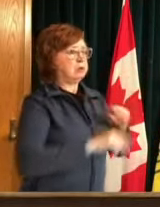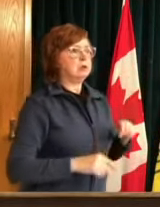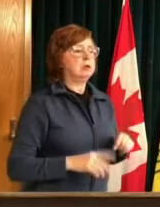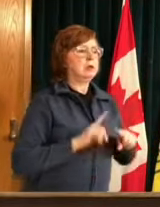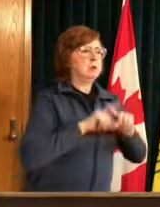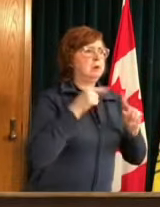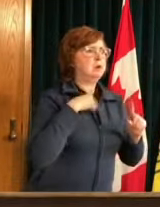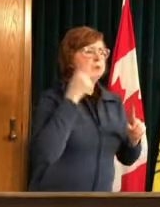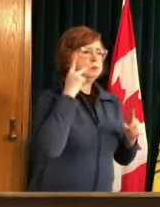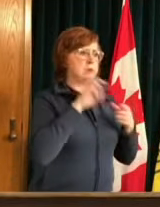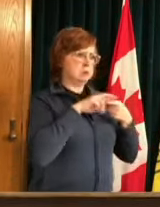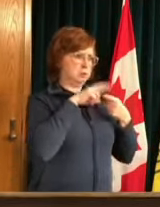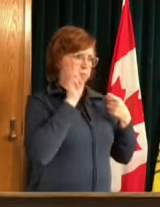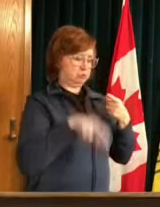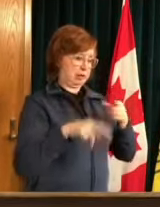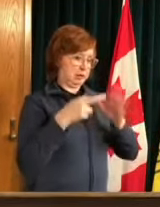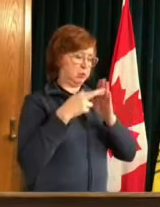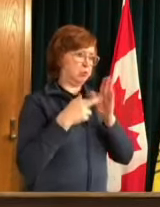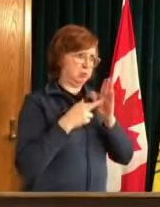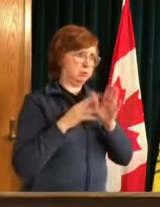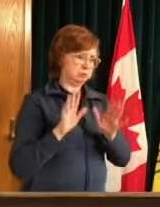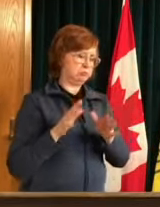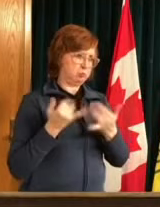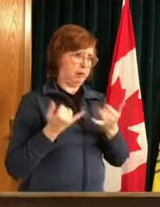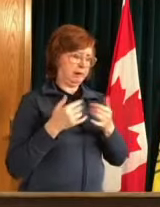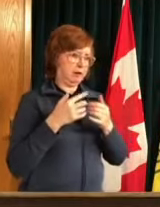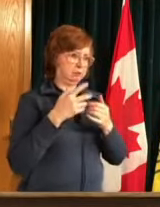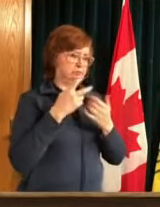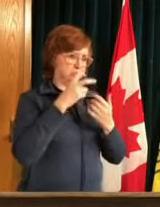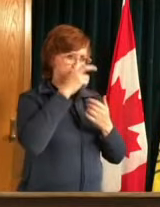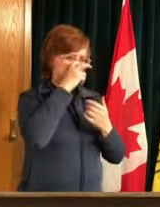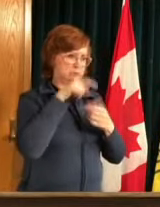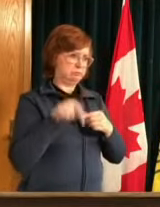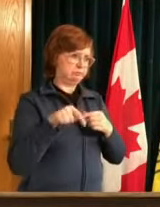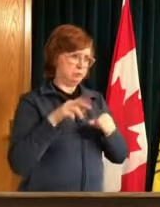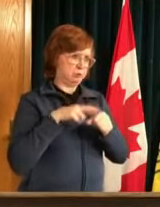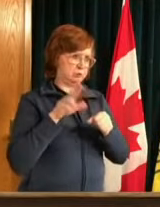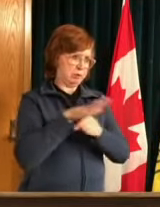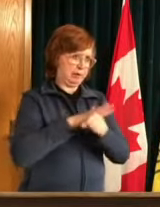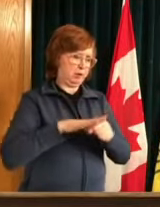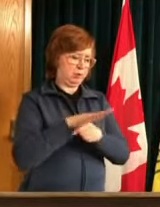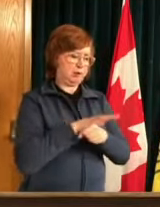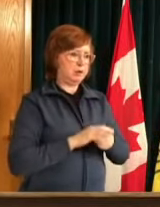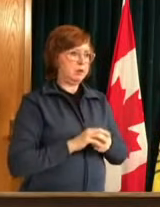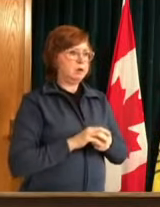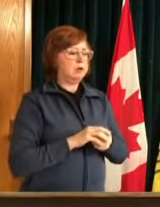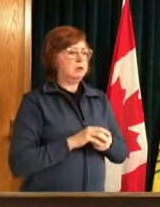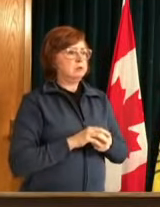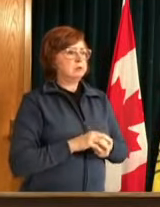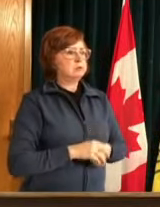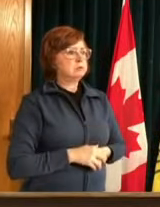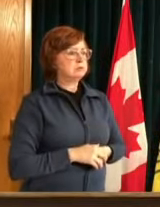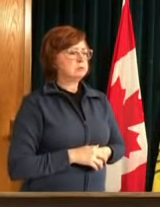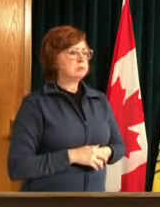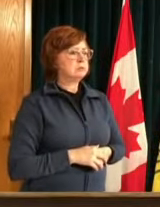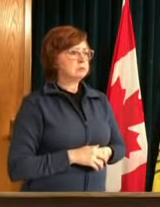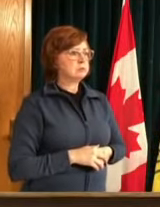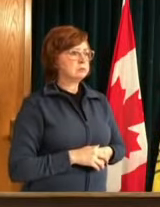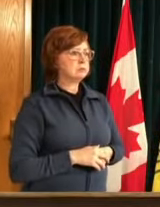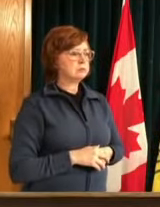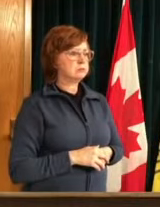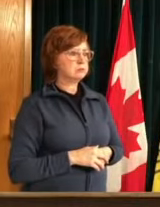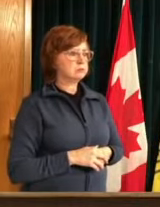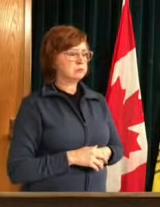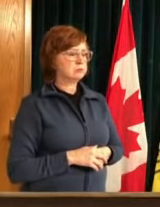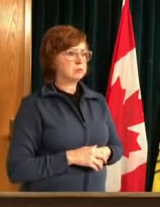which are uh much stricter than than many other areas of the province um would hopefully seem to be uh working to some